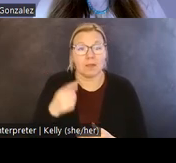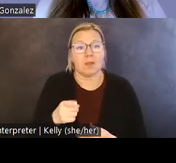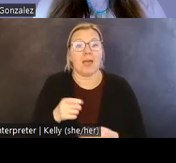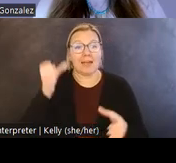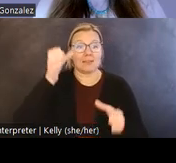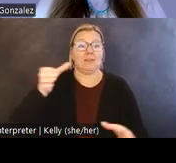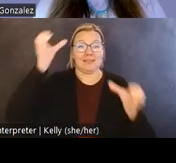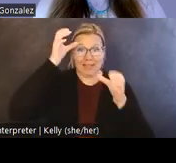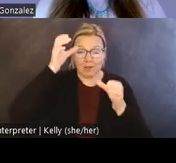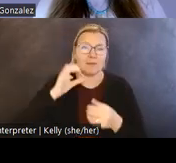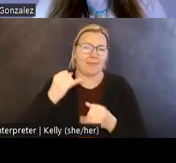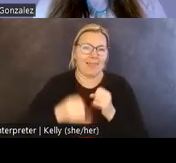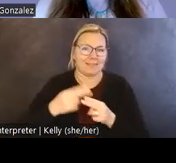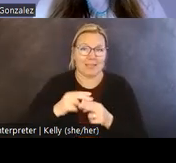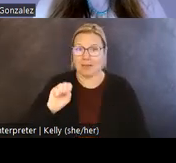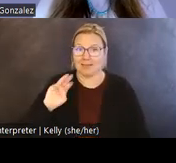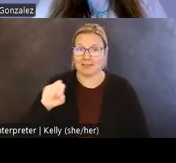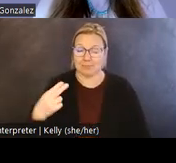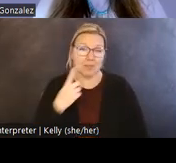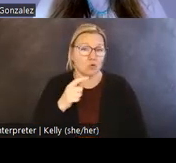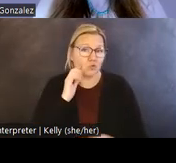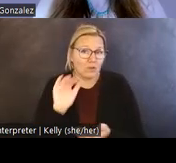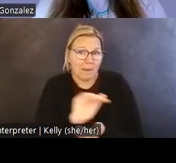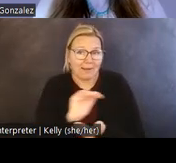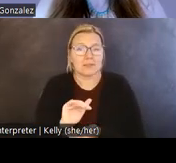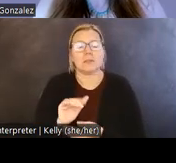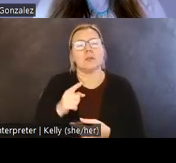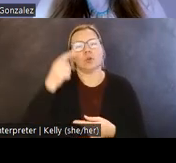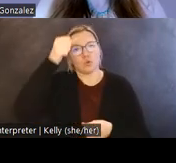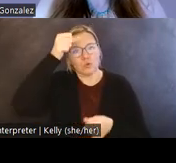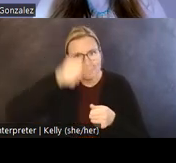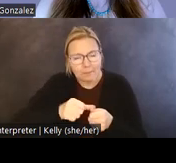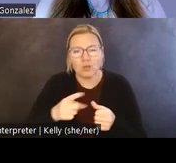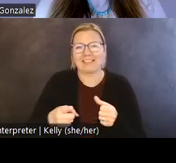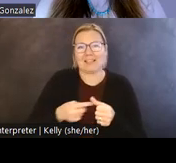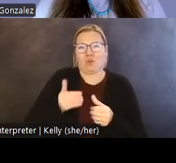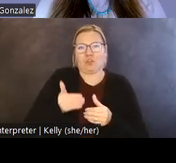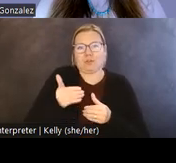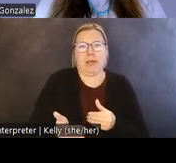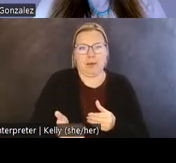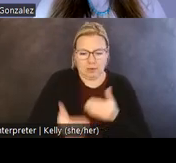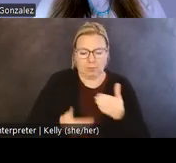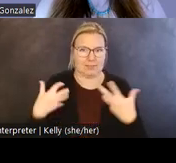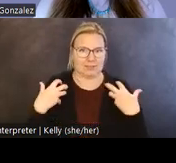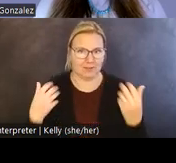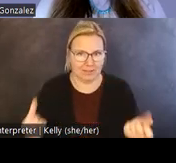Tuhiwai Smith reminds us, remembering can be a first step and a process of healing and transformation.